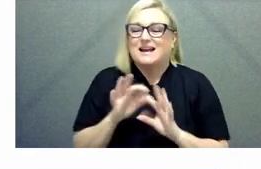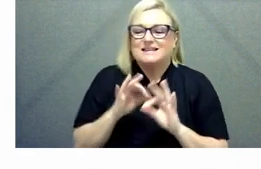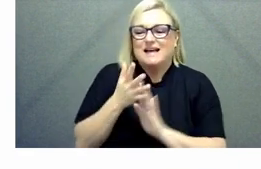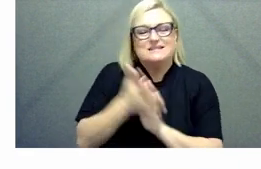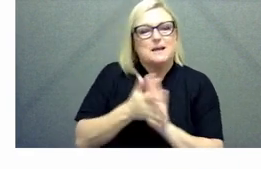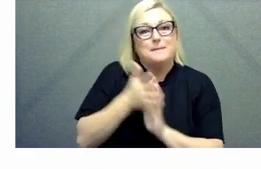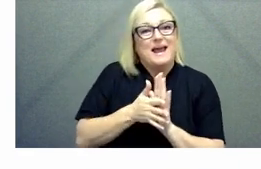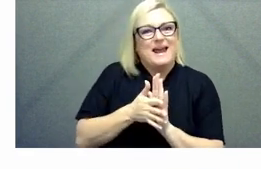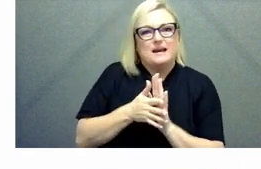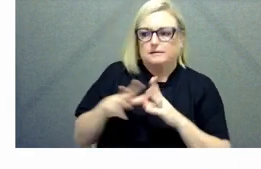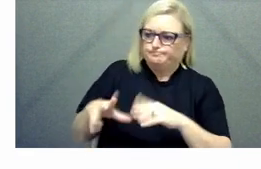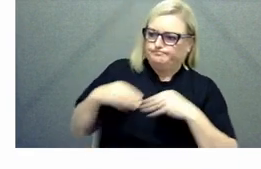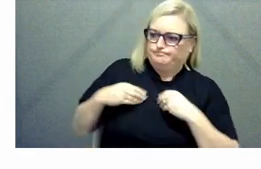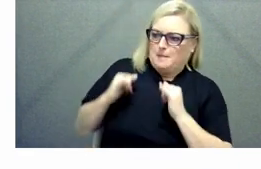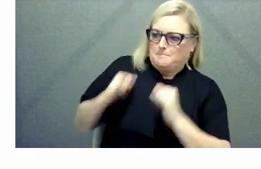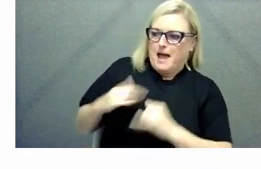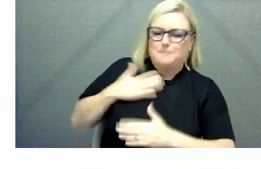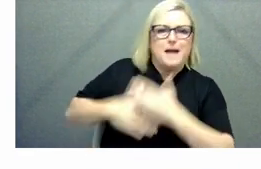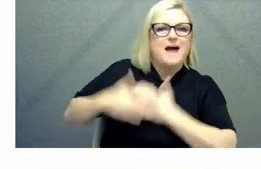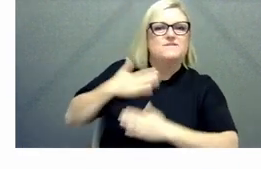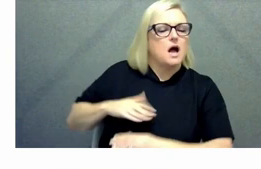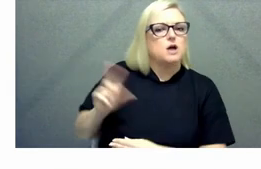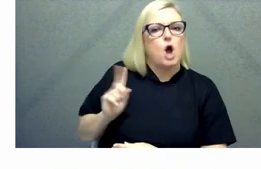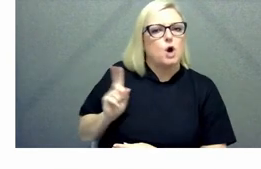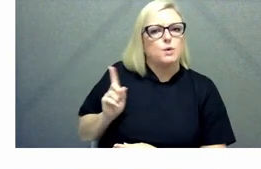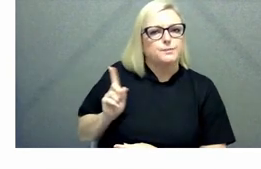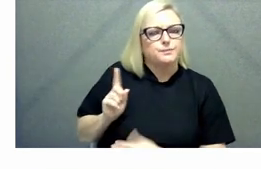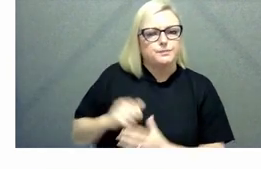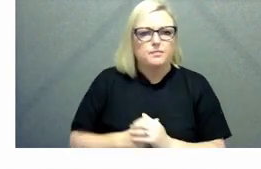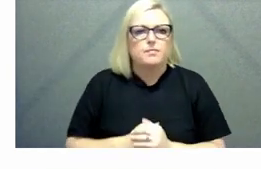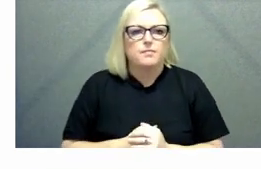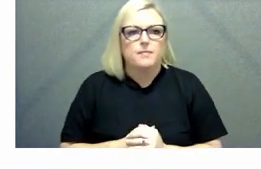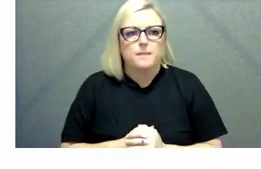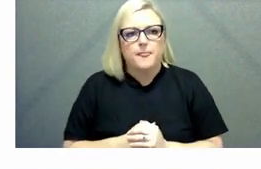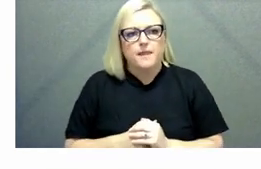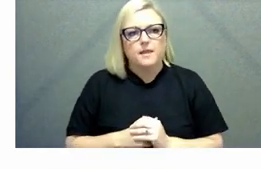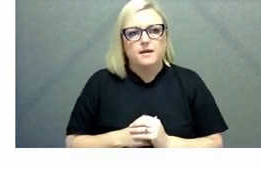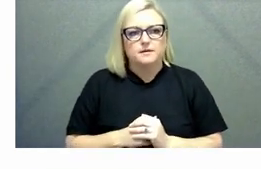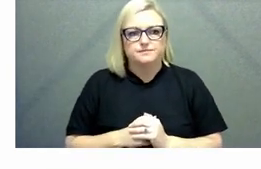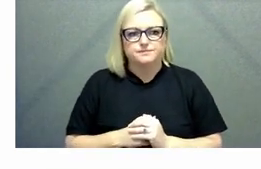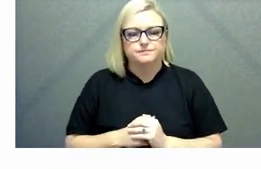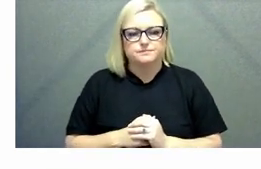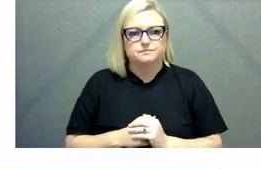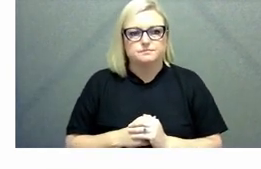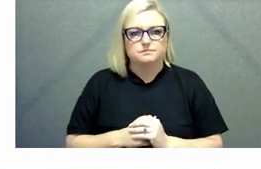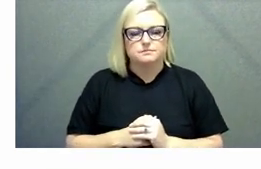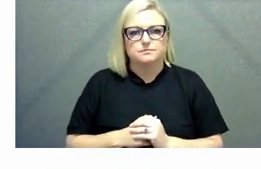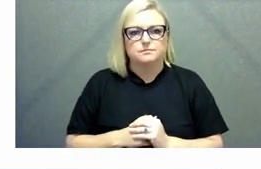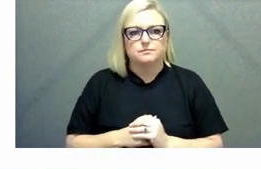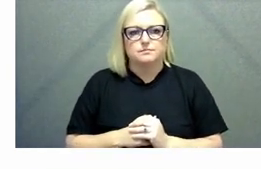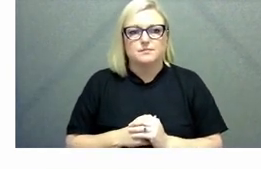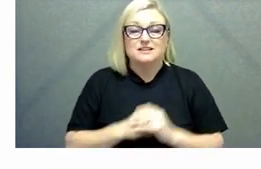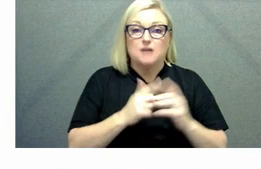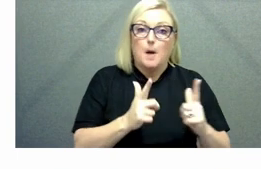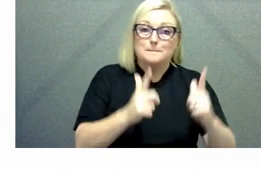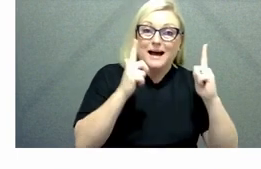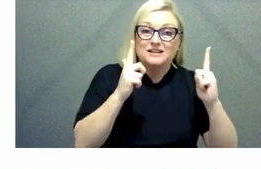thinking really carefully about the now mutual responsibility to make sure that we are setting the place